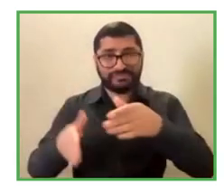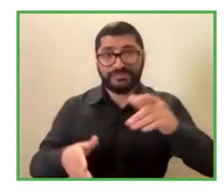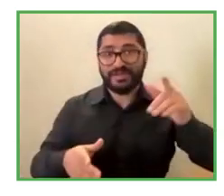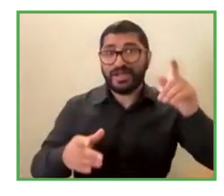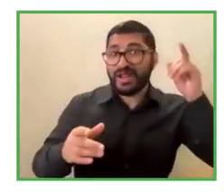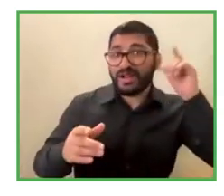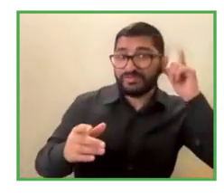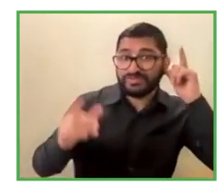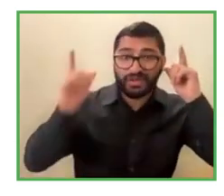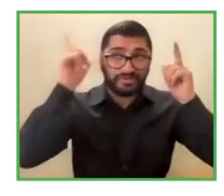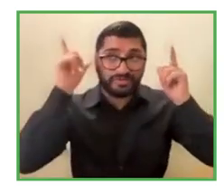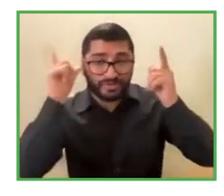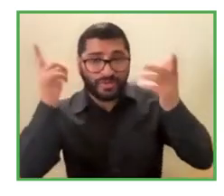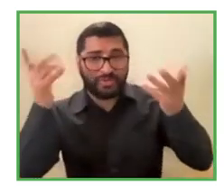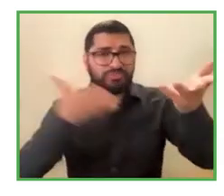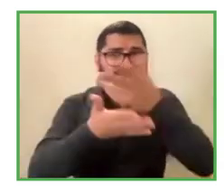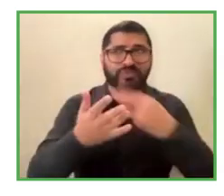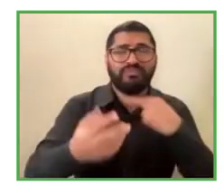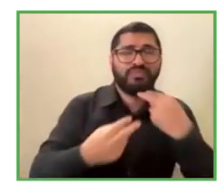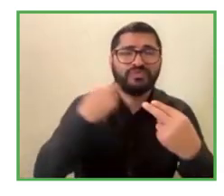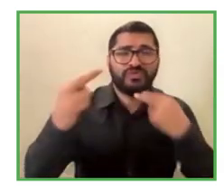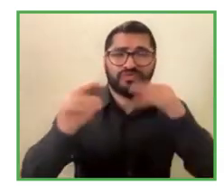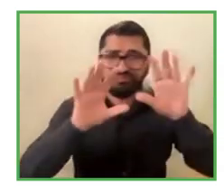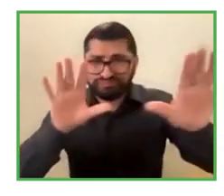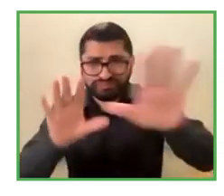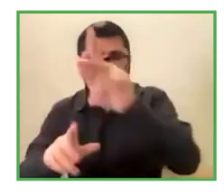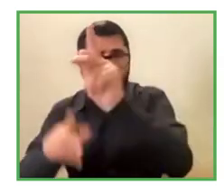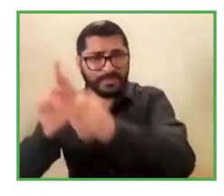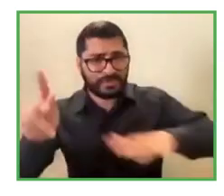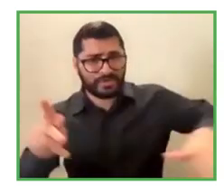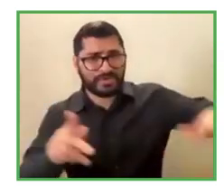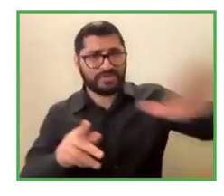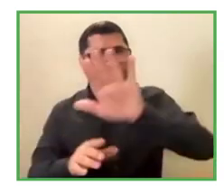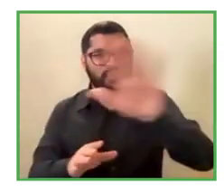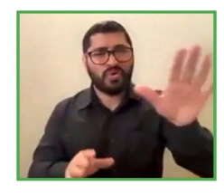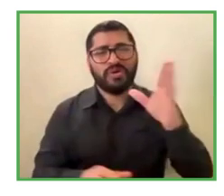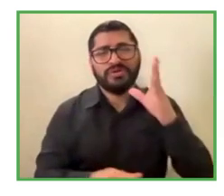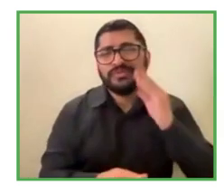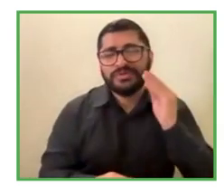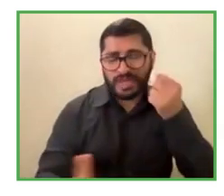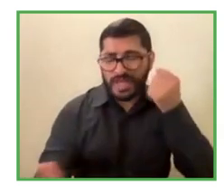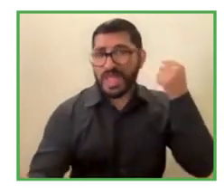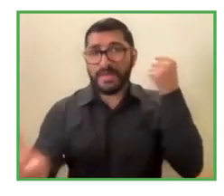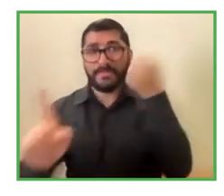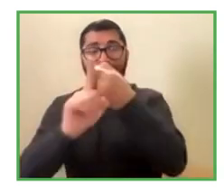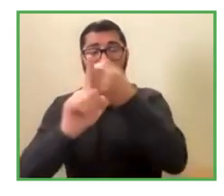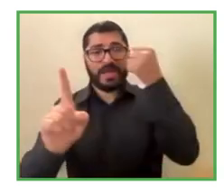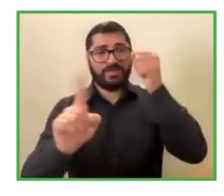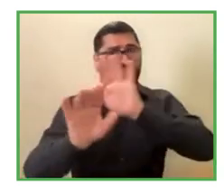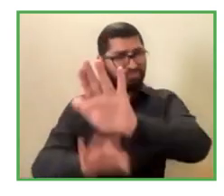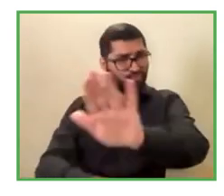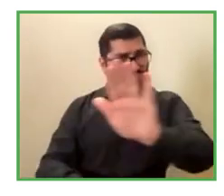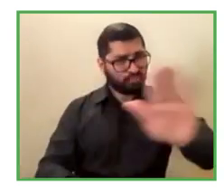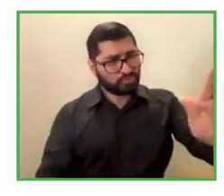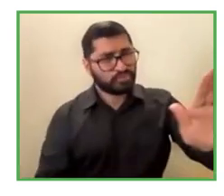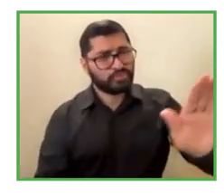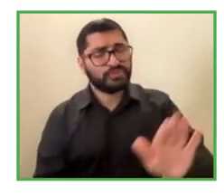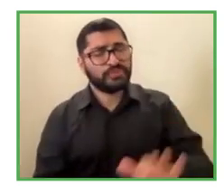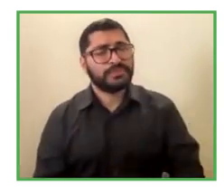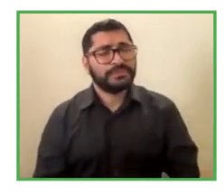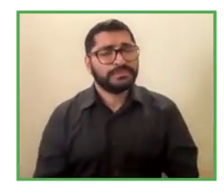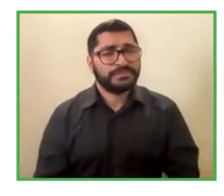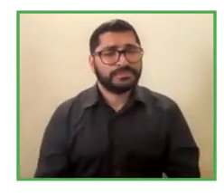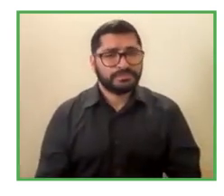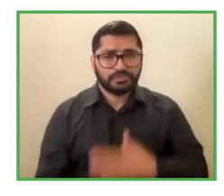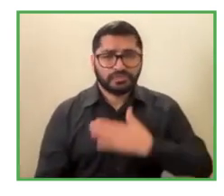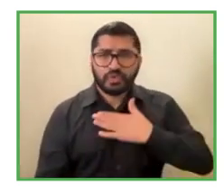it, I would think that seeing is believing when it comes to disability. Right. Many times there are a lot of biases. We